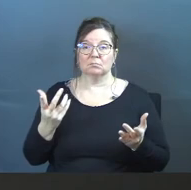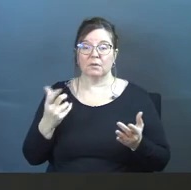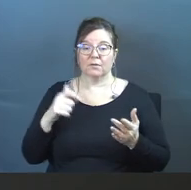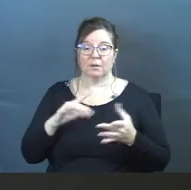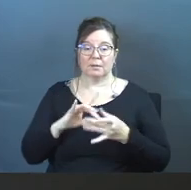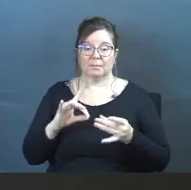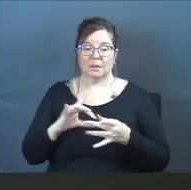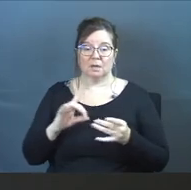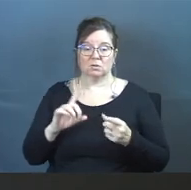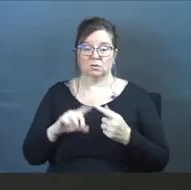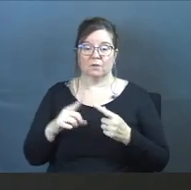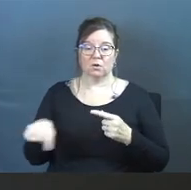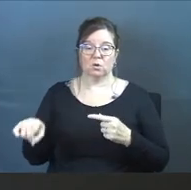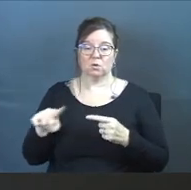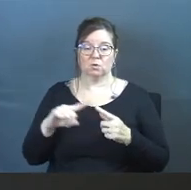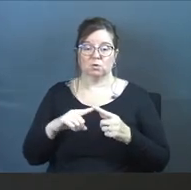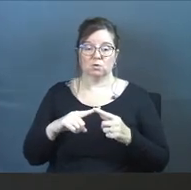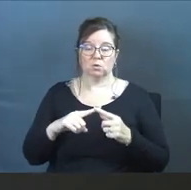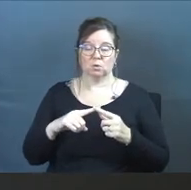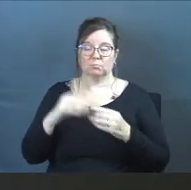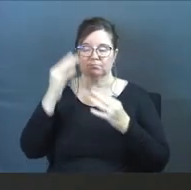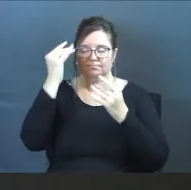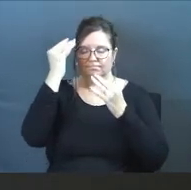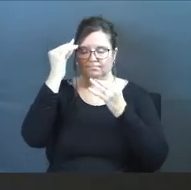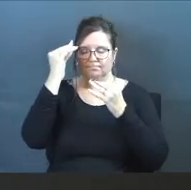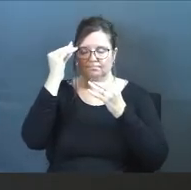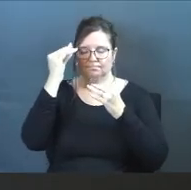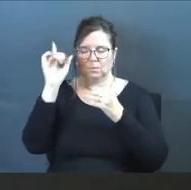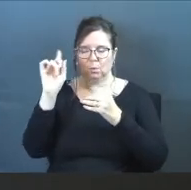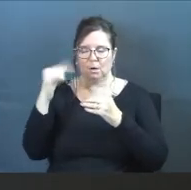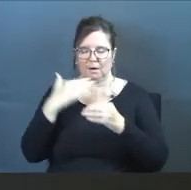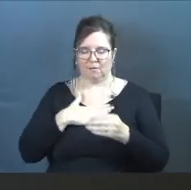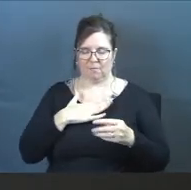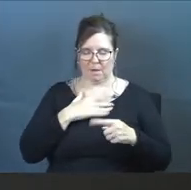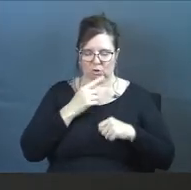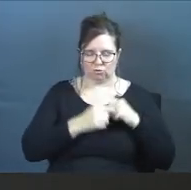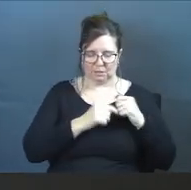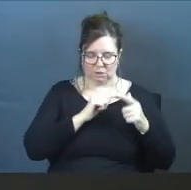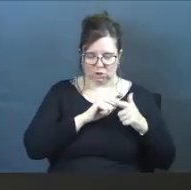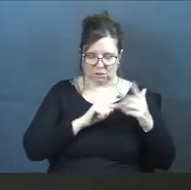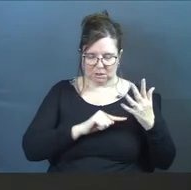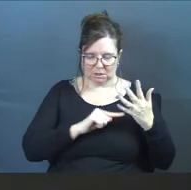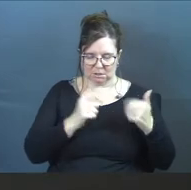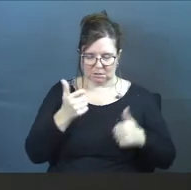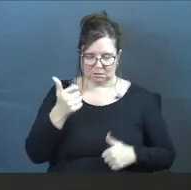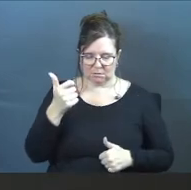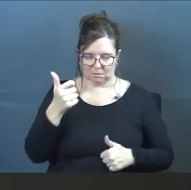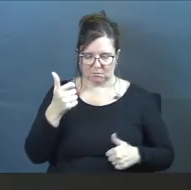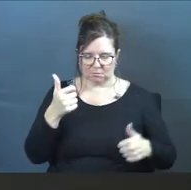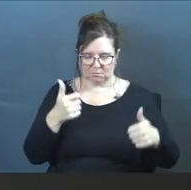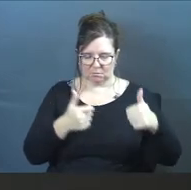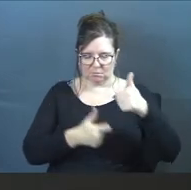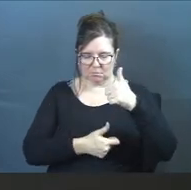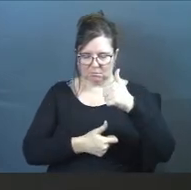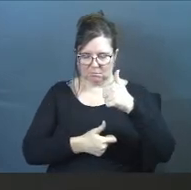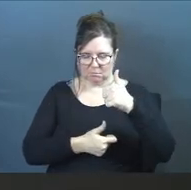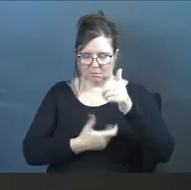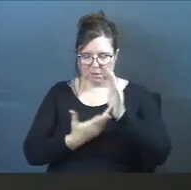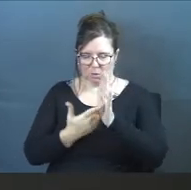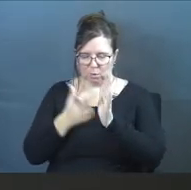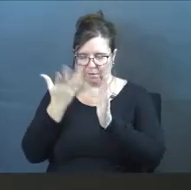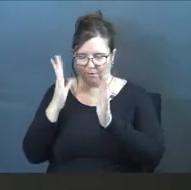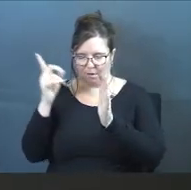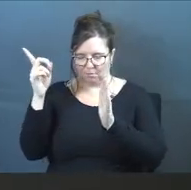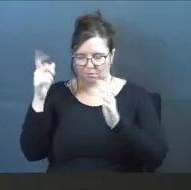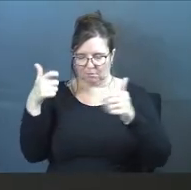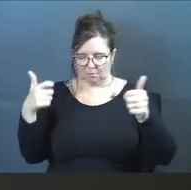from this message is just for you to reflect where have my traditions become more important than the truth of who